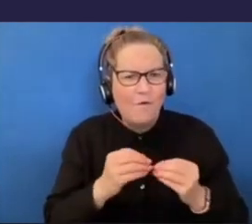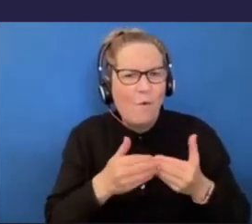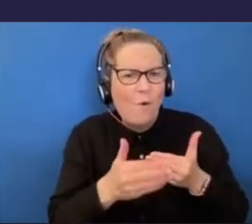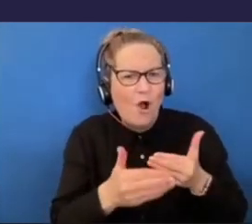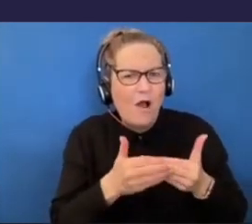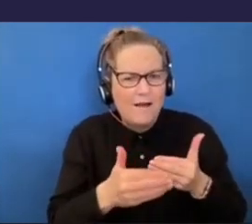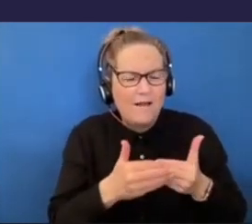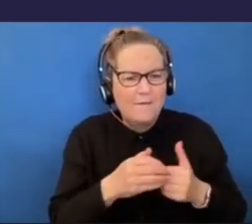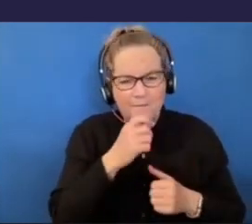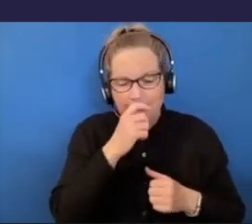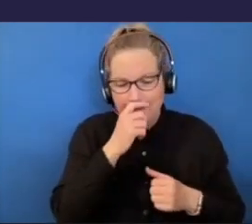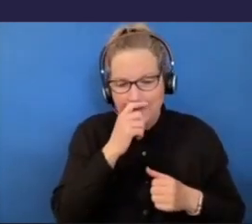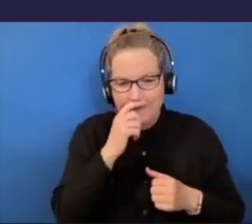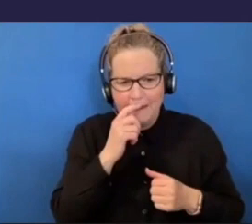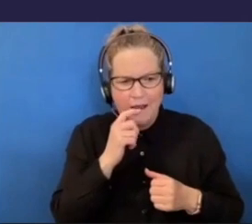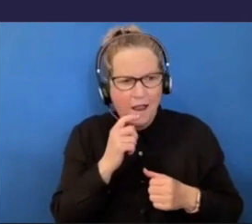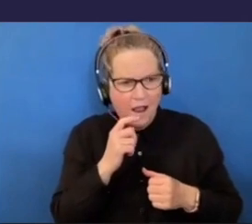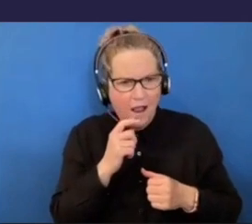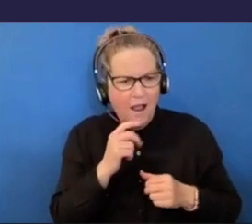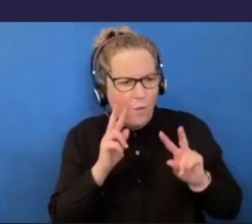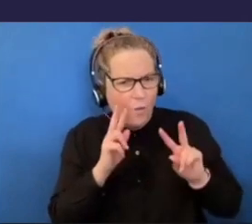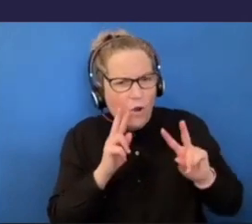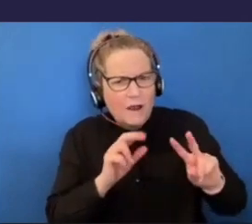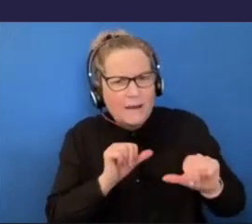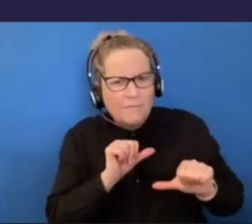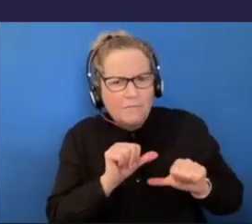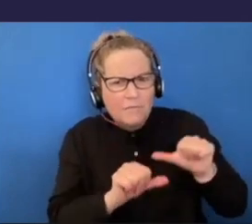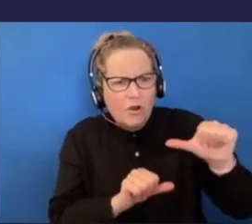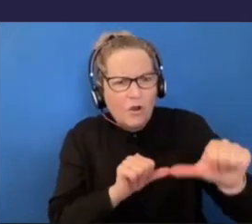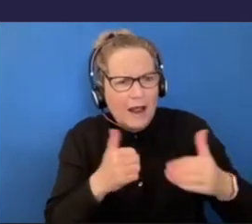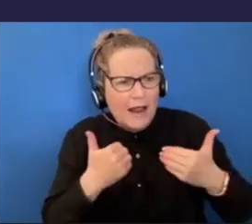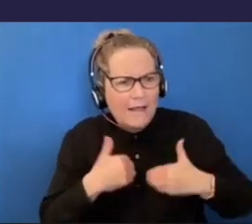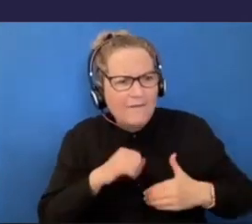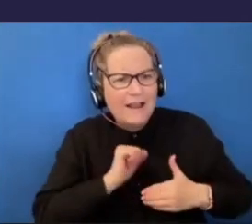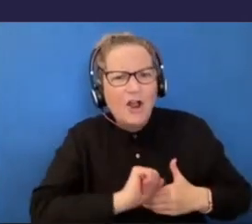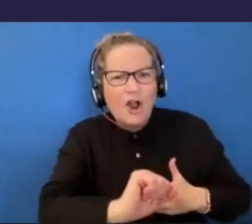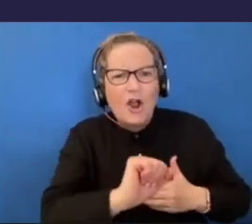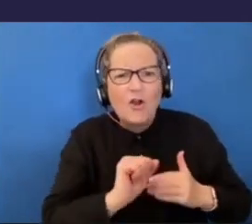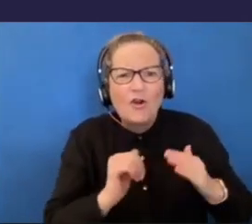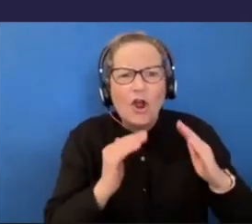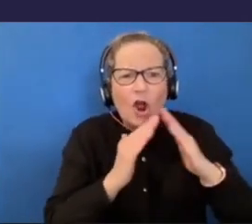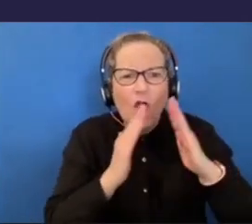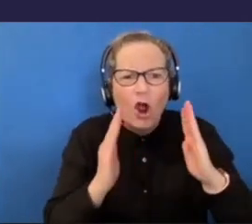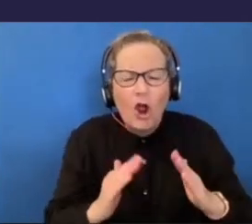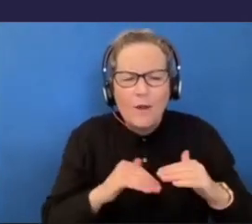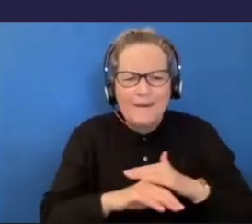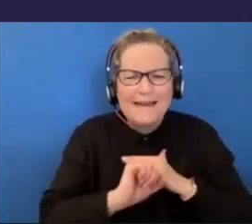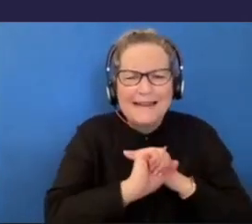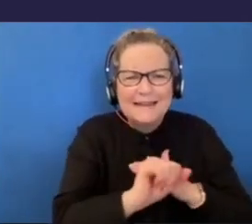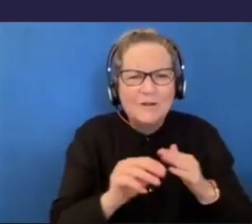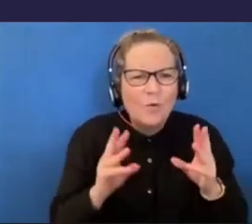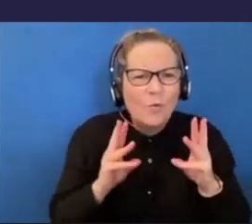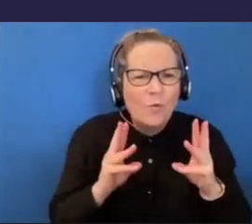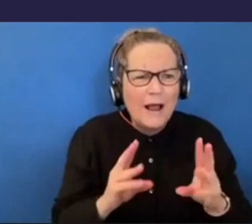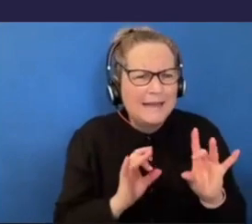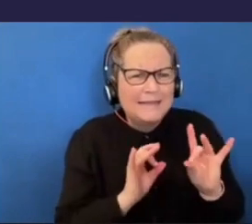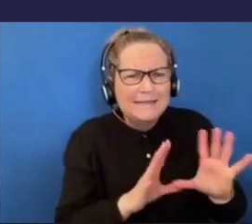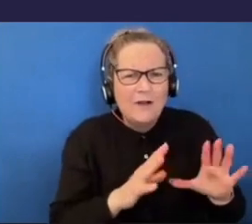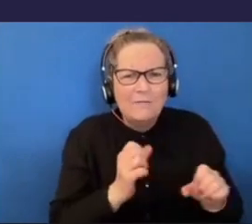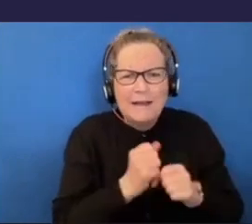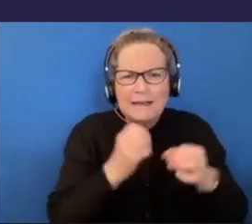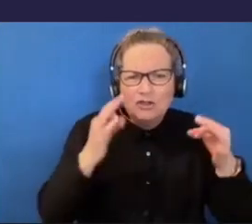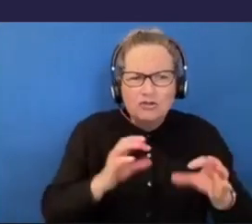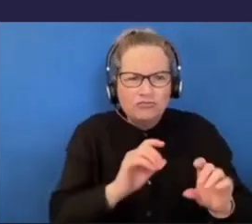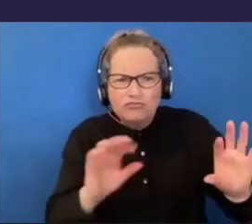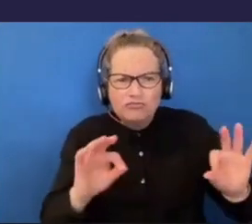I've got to see the process of Jake living in his own home, in his own way, from a couple of different perspectives, as a